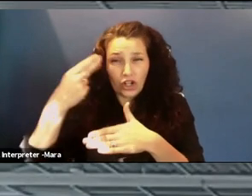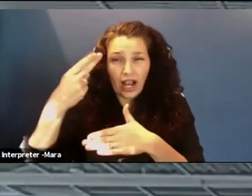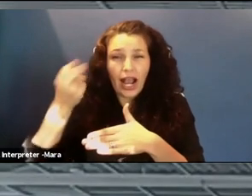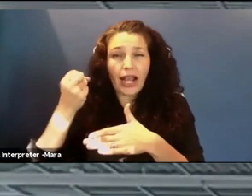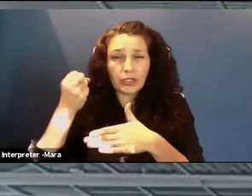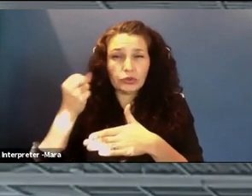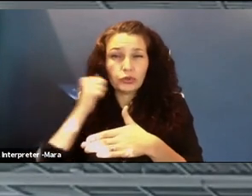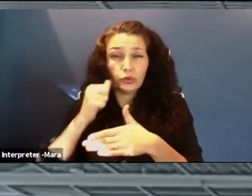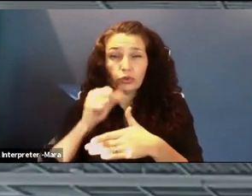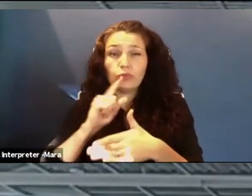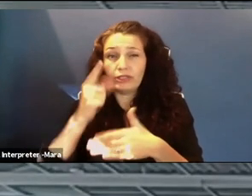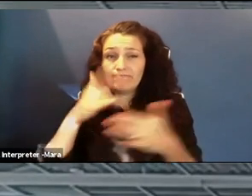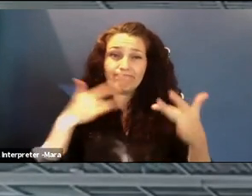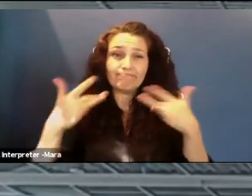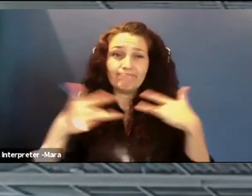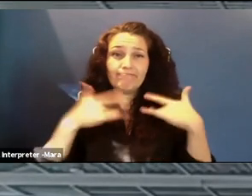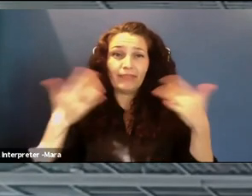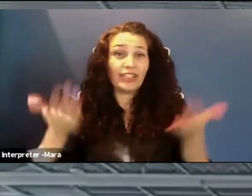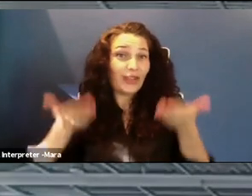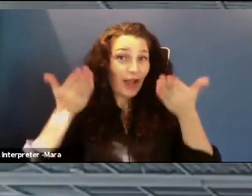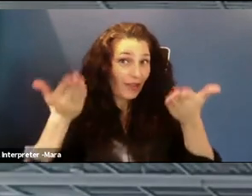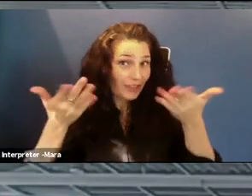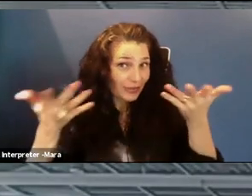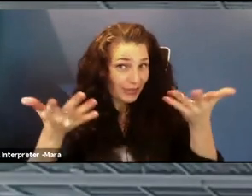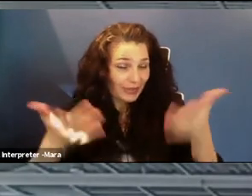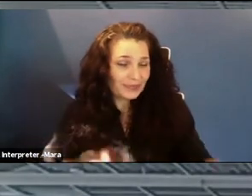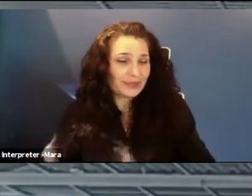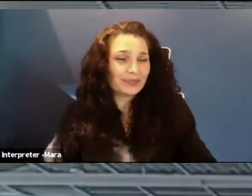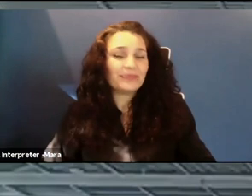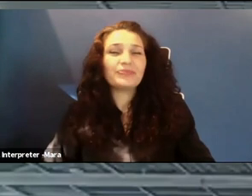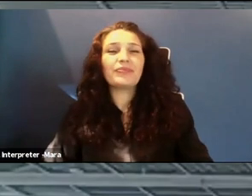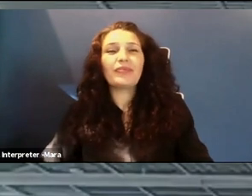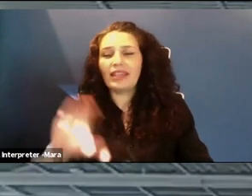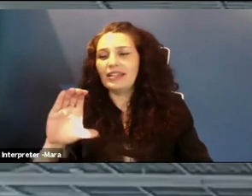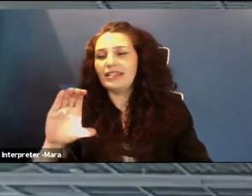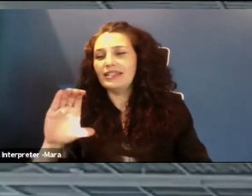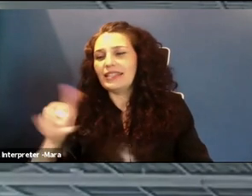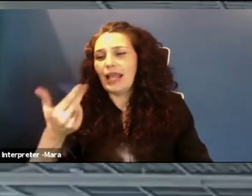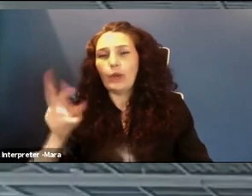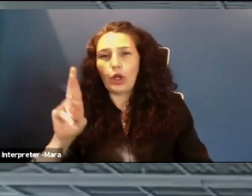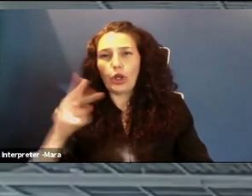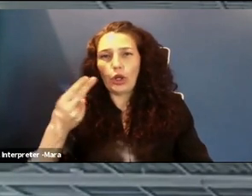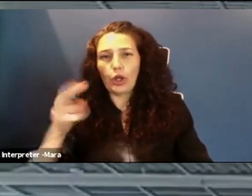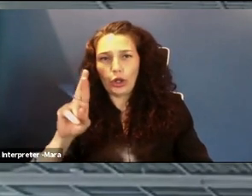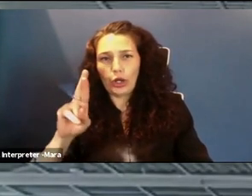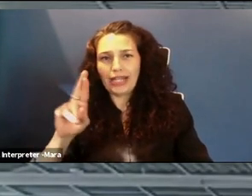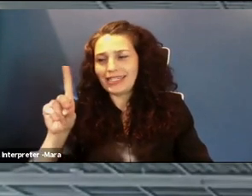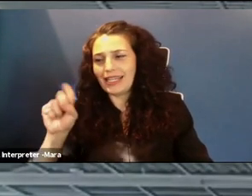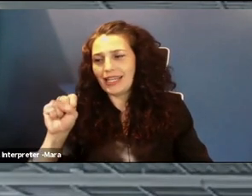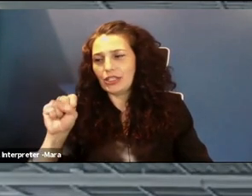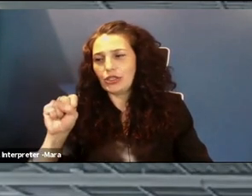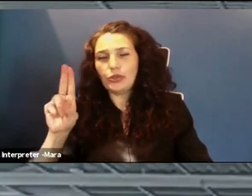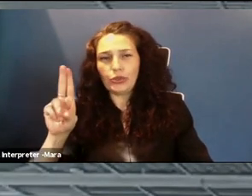very exciting to offer the audience today. Cybher at DSU received a grant from the